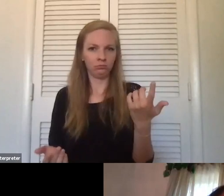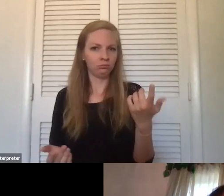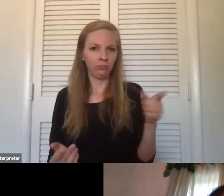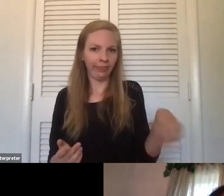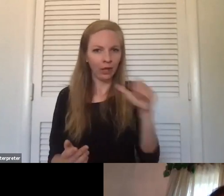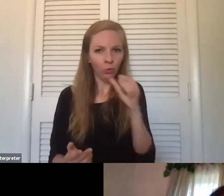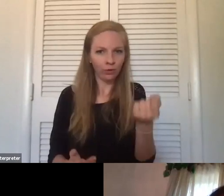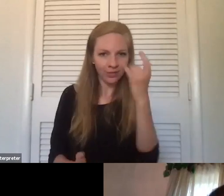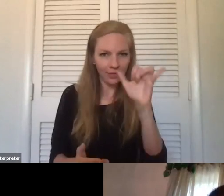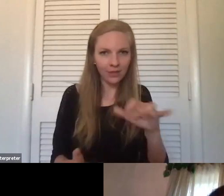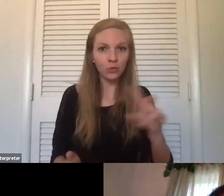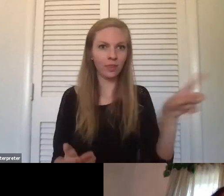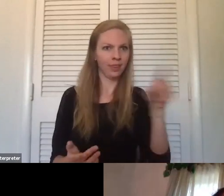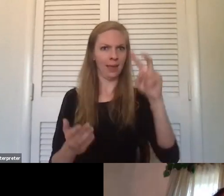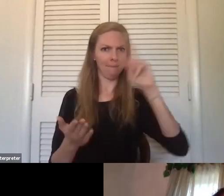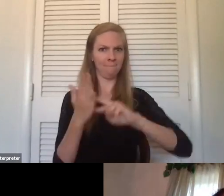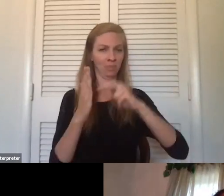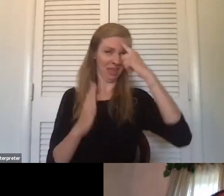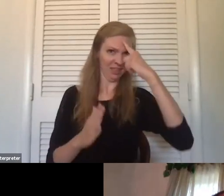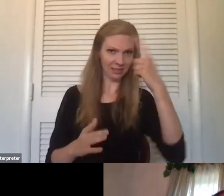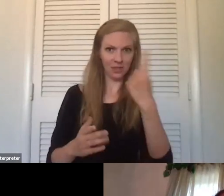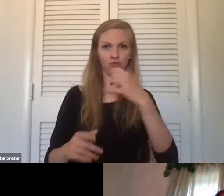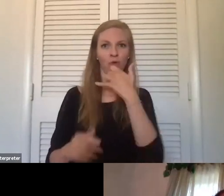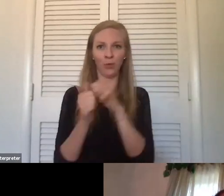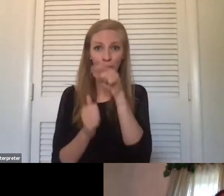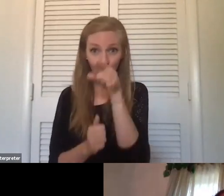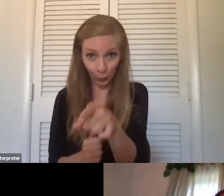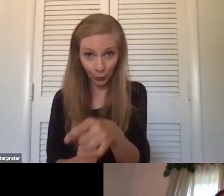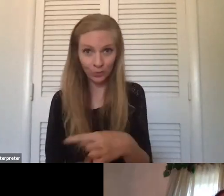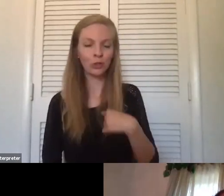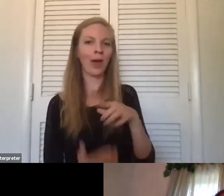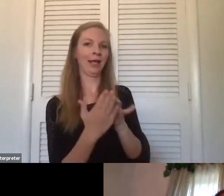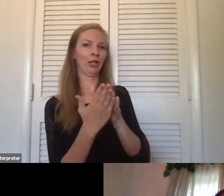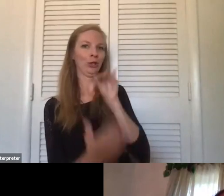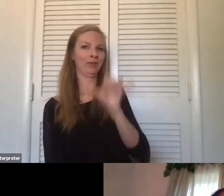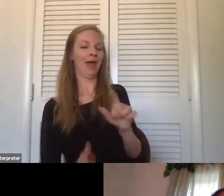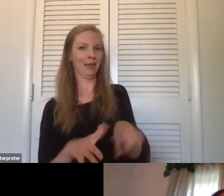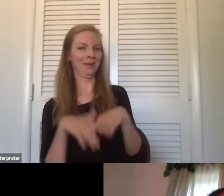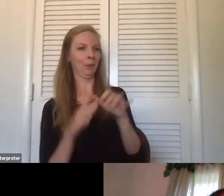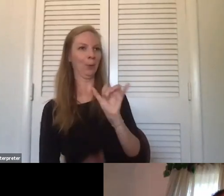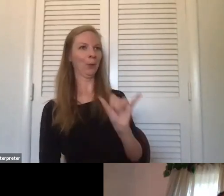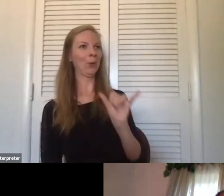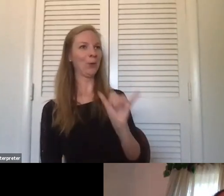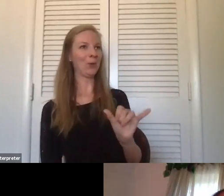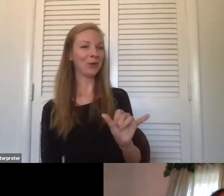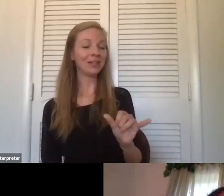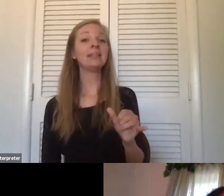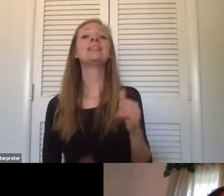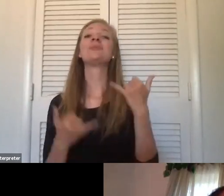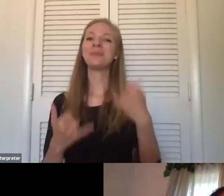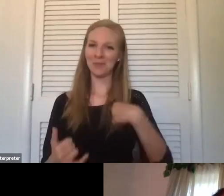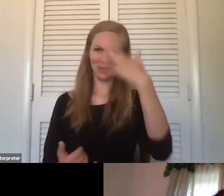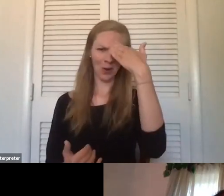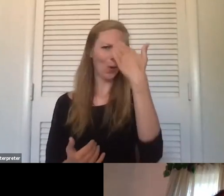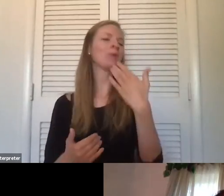it. And they're thinking something is wrong with you. And so I learned that the hard way. And so now I know, just keep